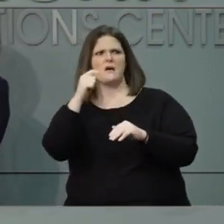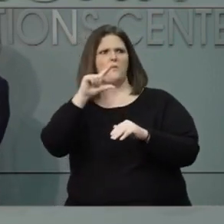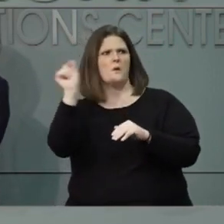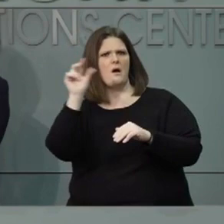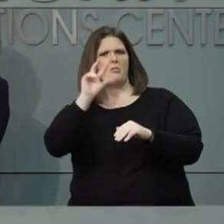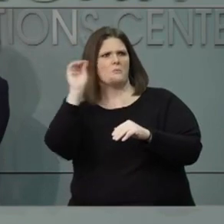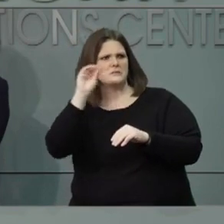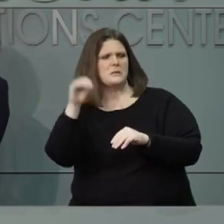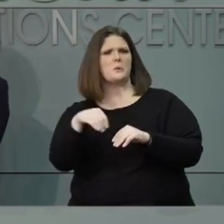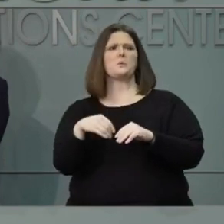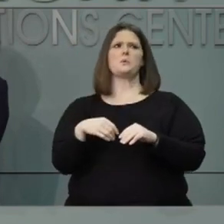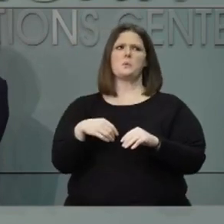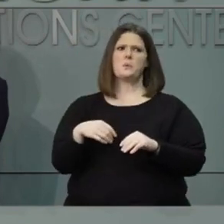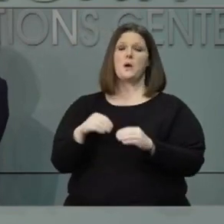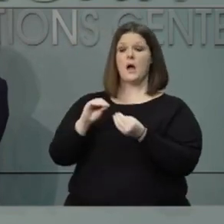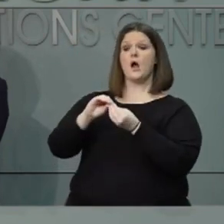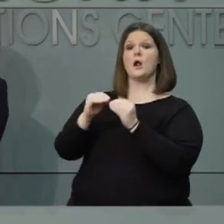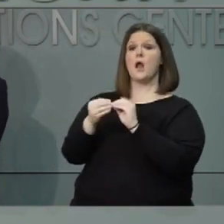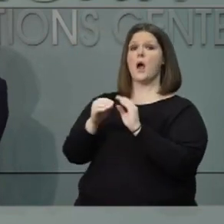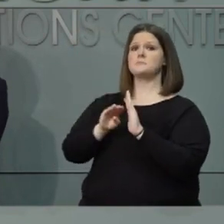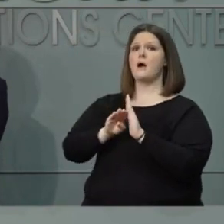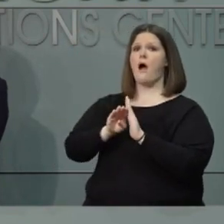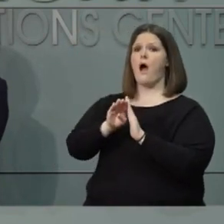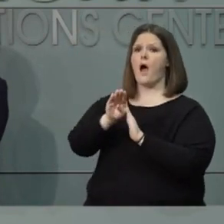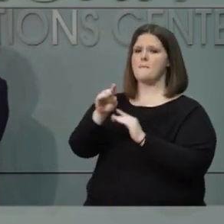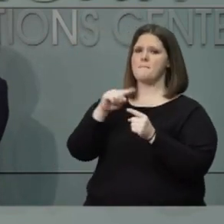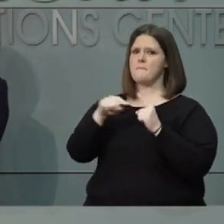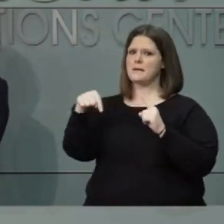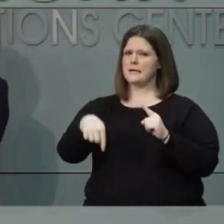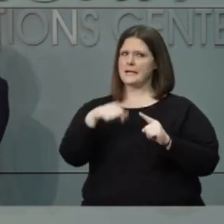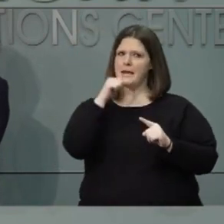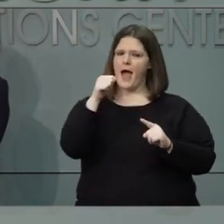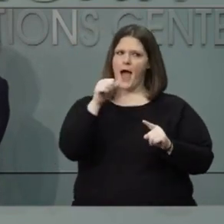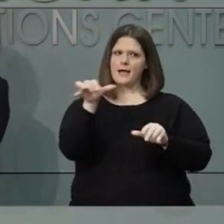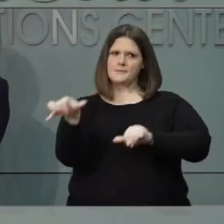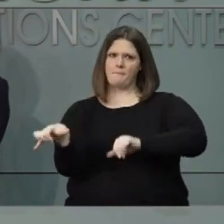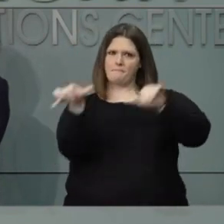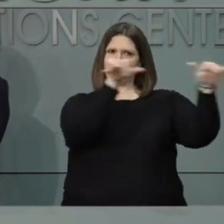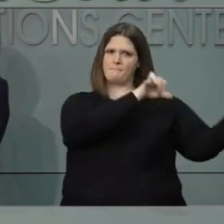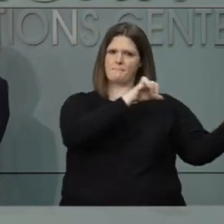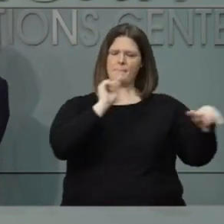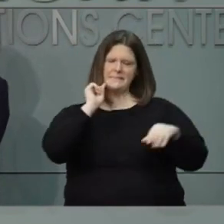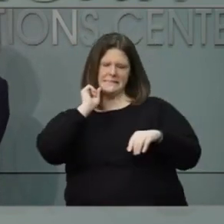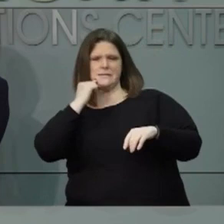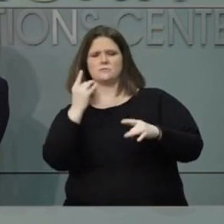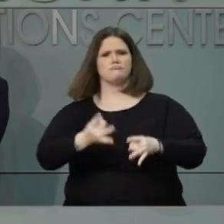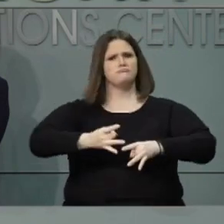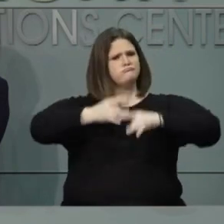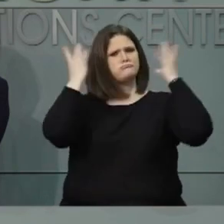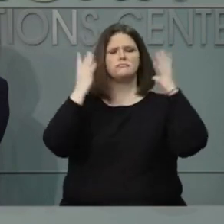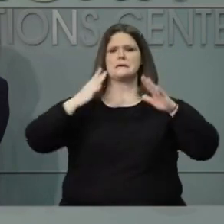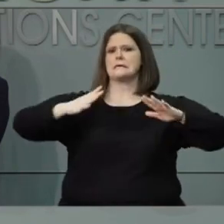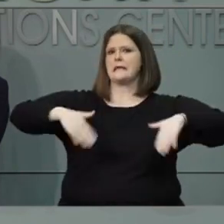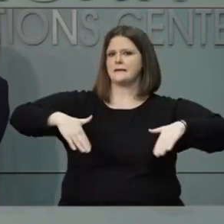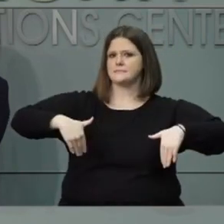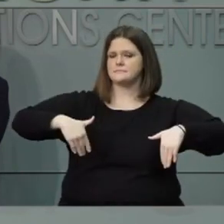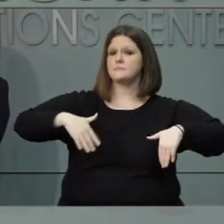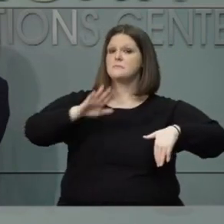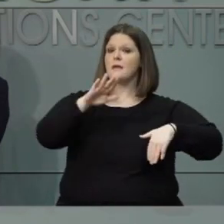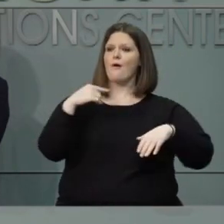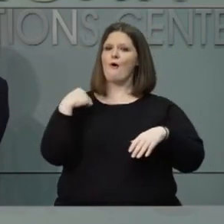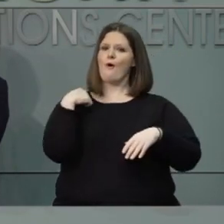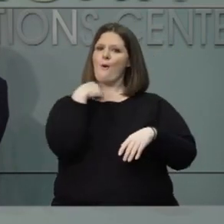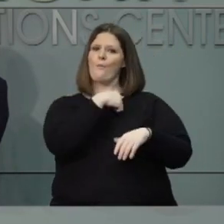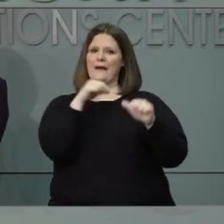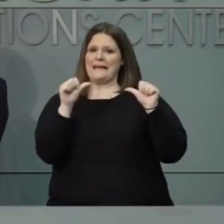but things are not on fire yet. And what we we know that we have the key to stemming the